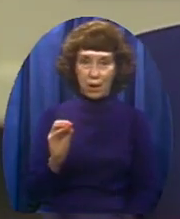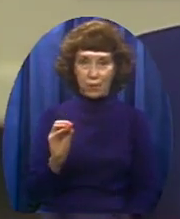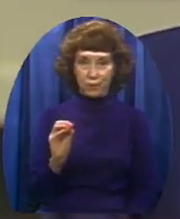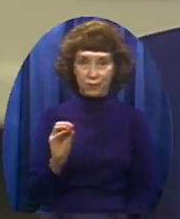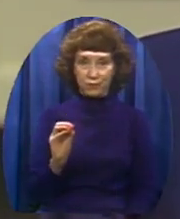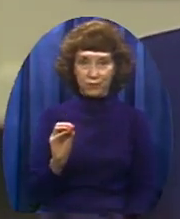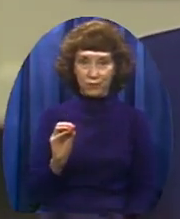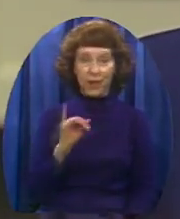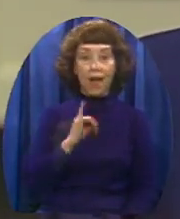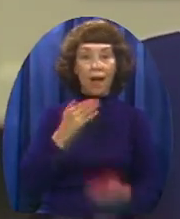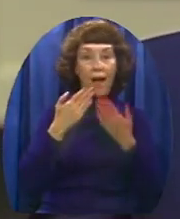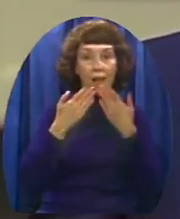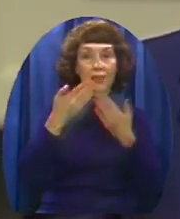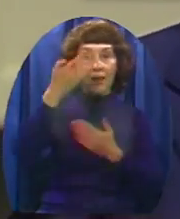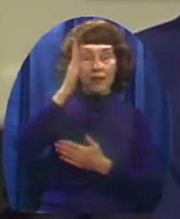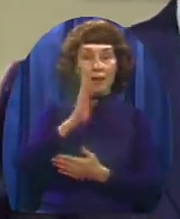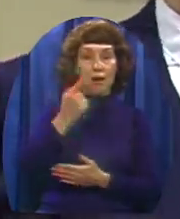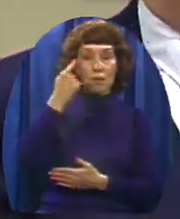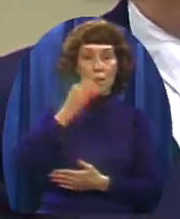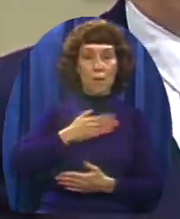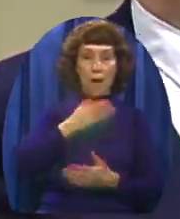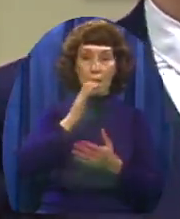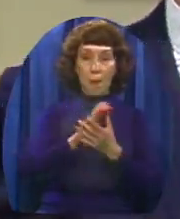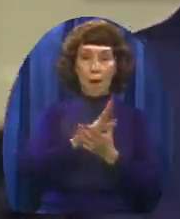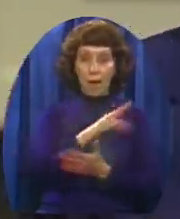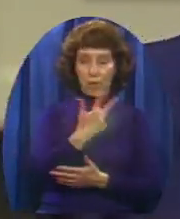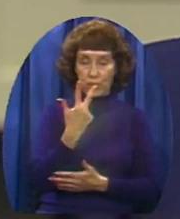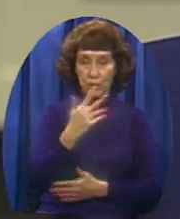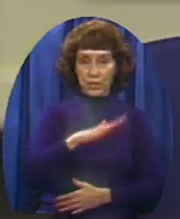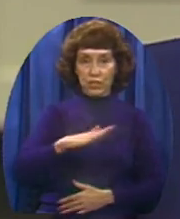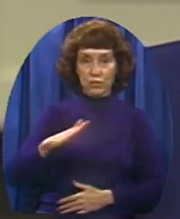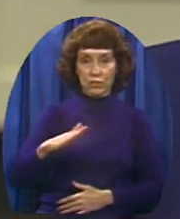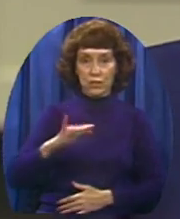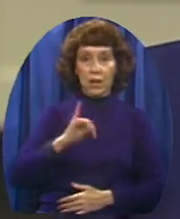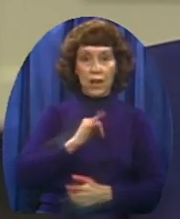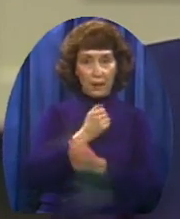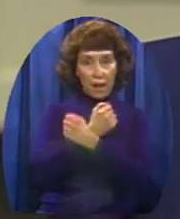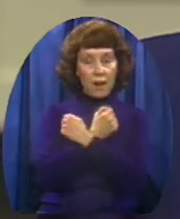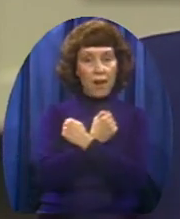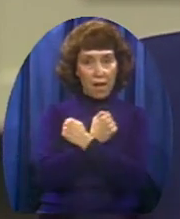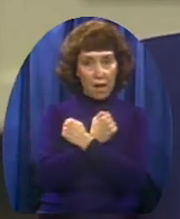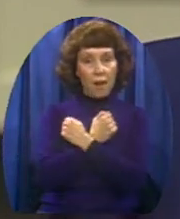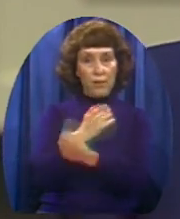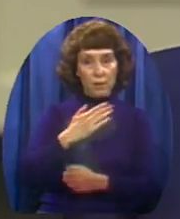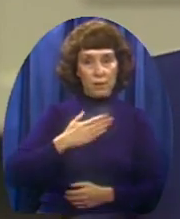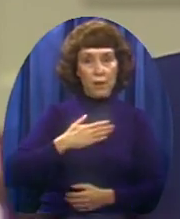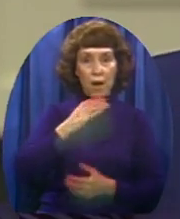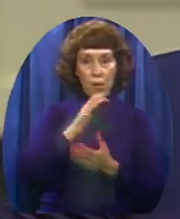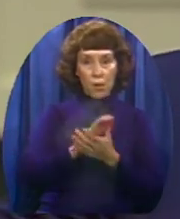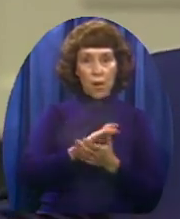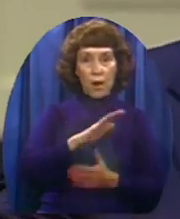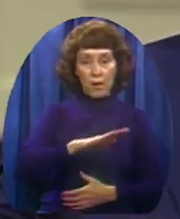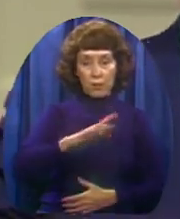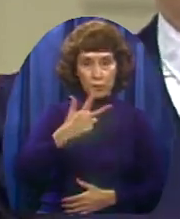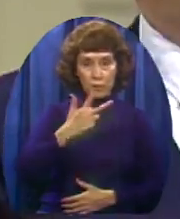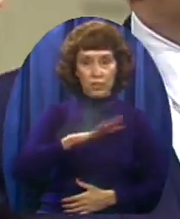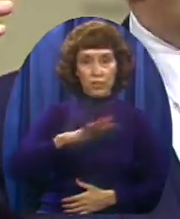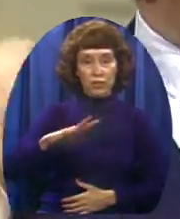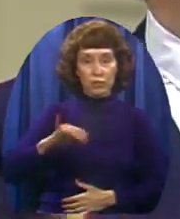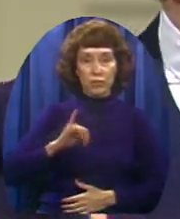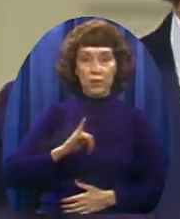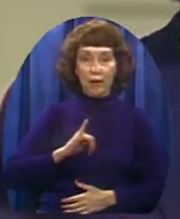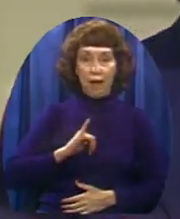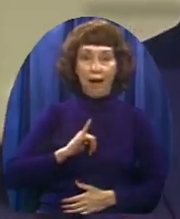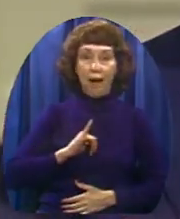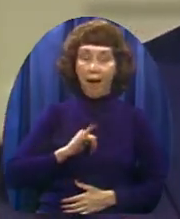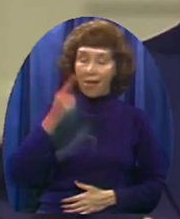children And you would not think as much of me If I didn't say that I think I have the most wonderful wife in the world The most